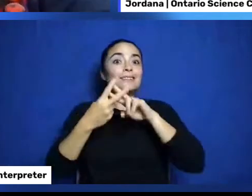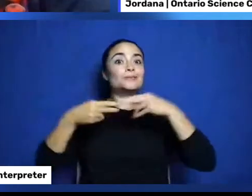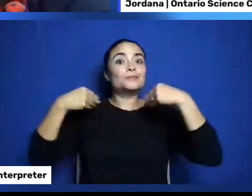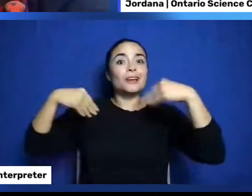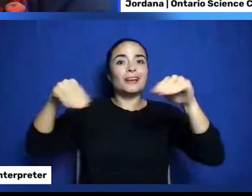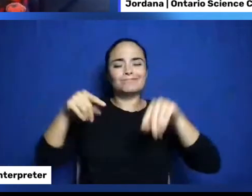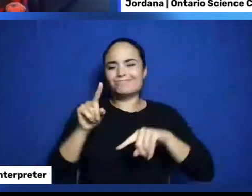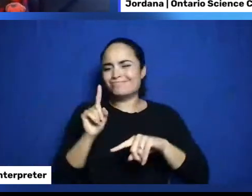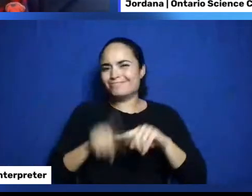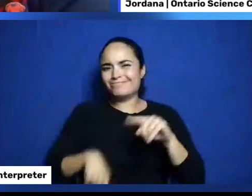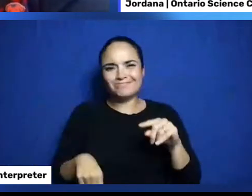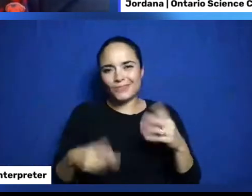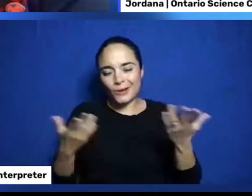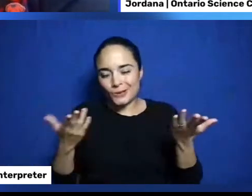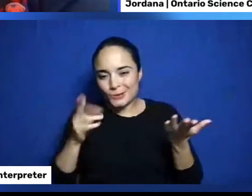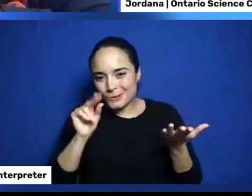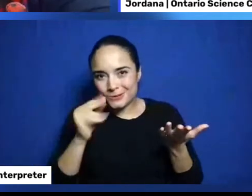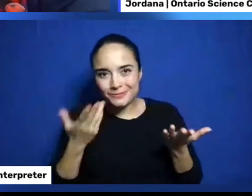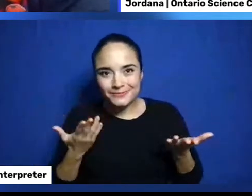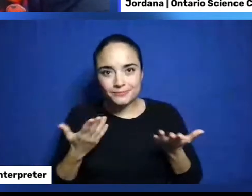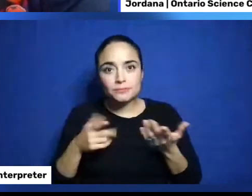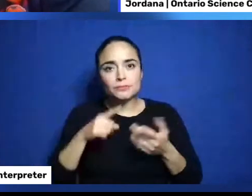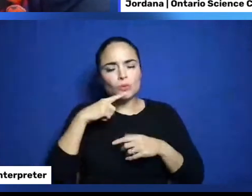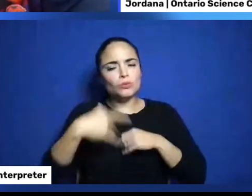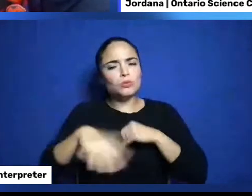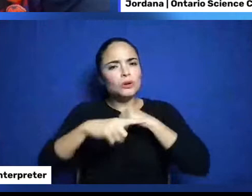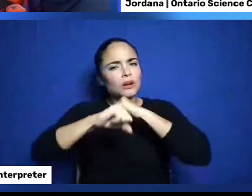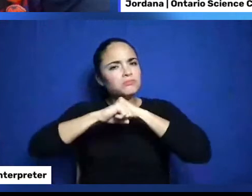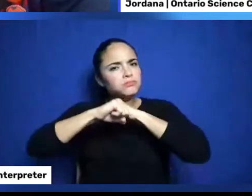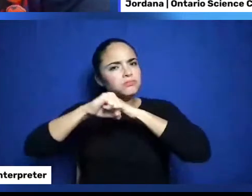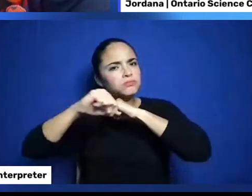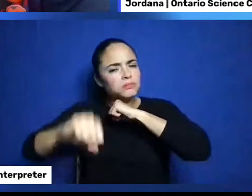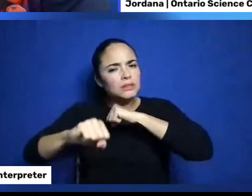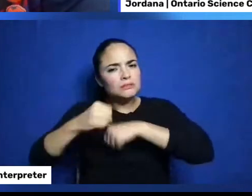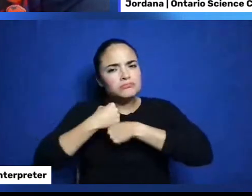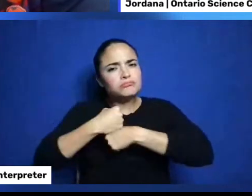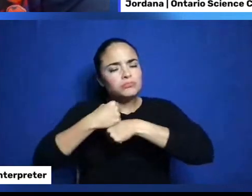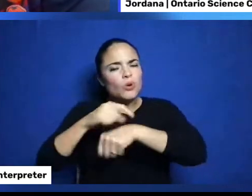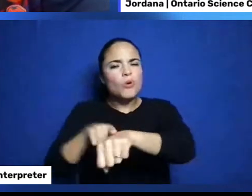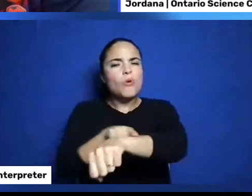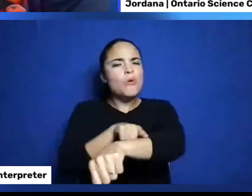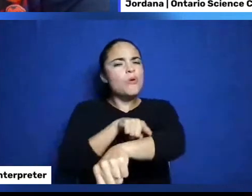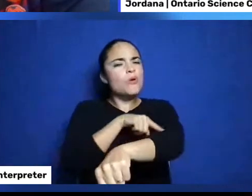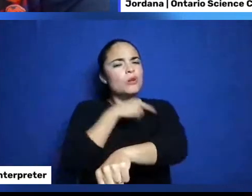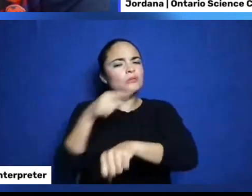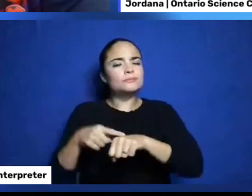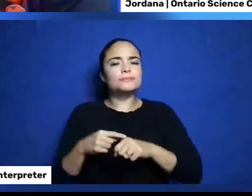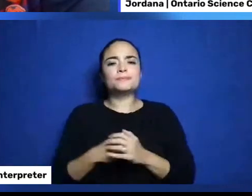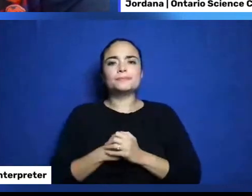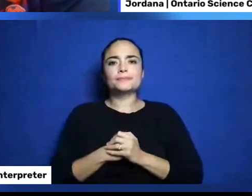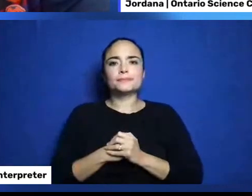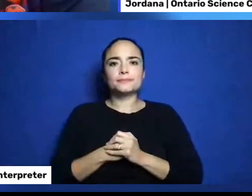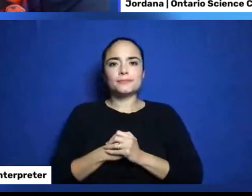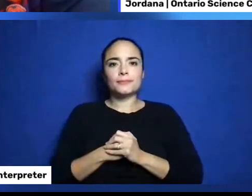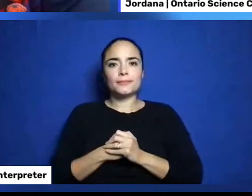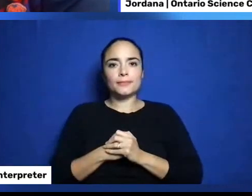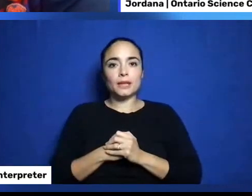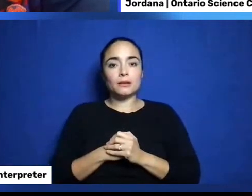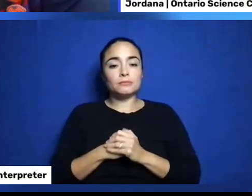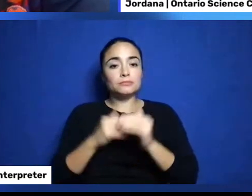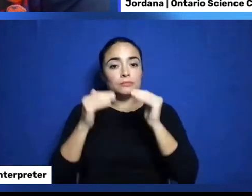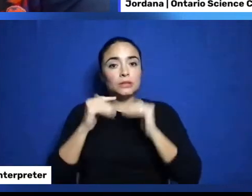I see. That makes a lot of sense actually. We have another question. Kind of related to that. From Brinley. Who's in grade 3.